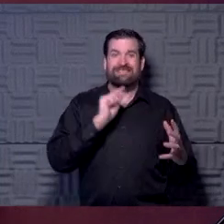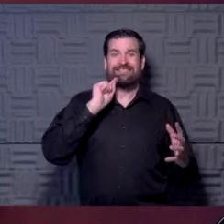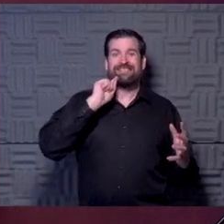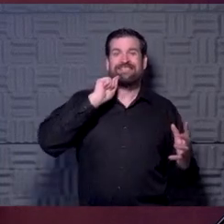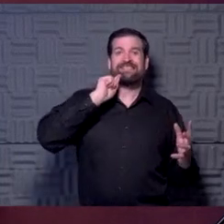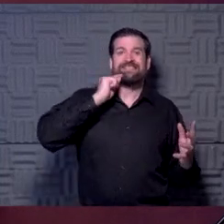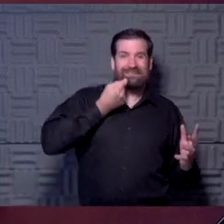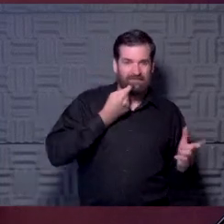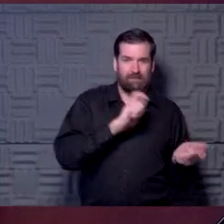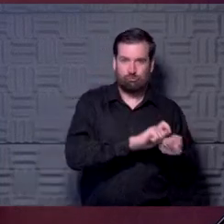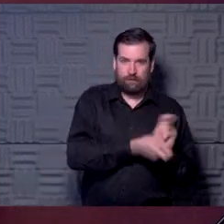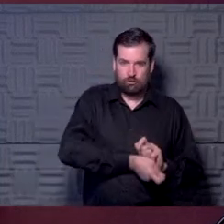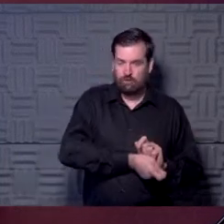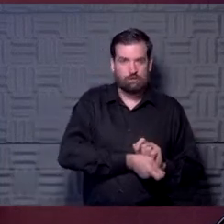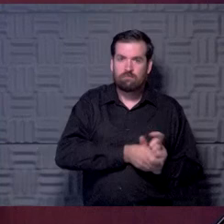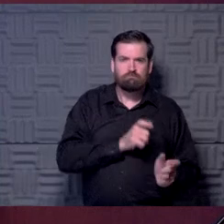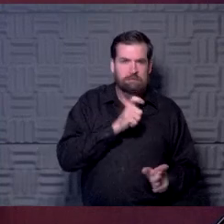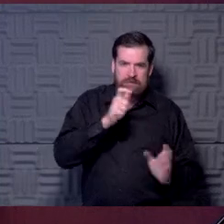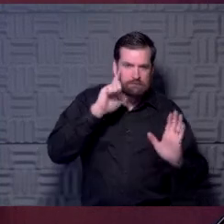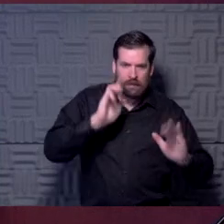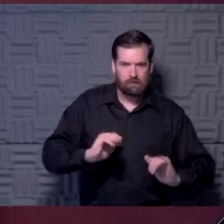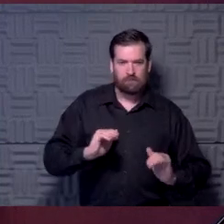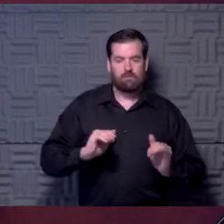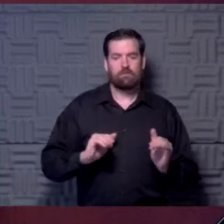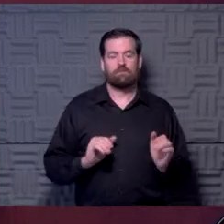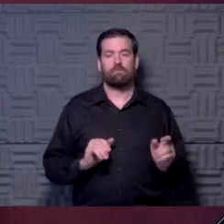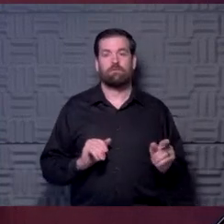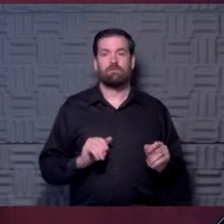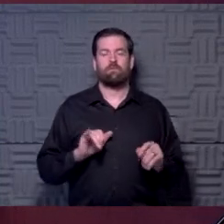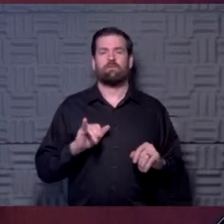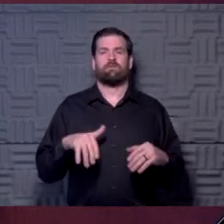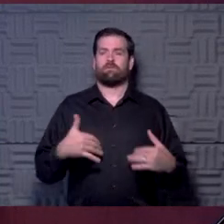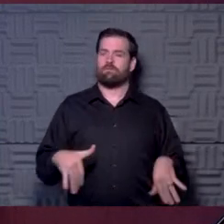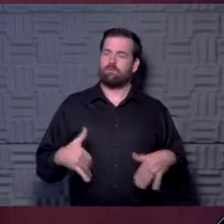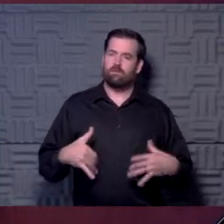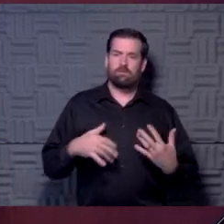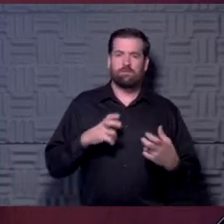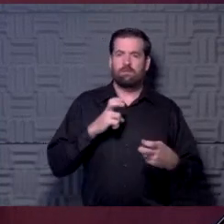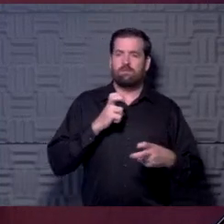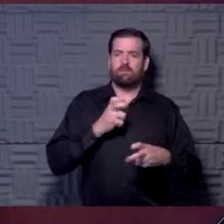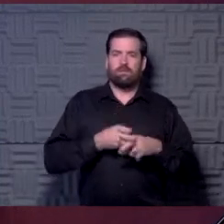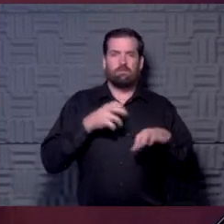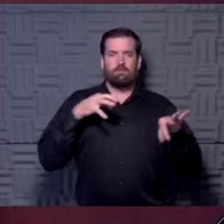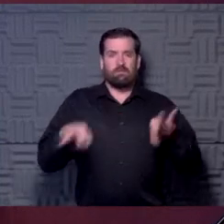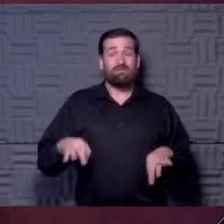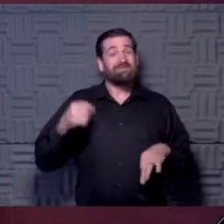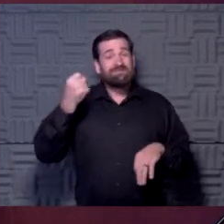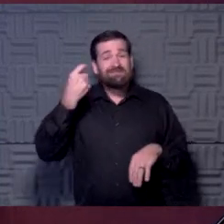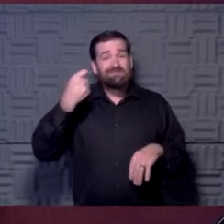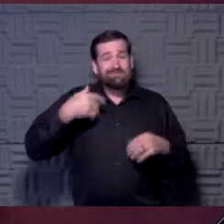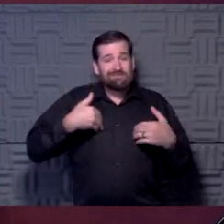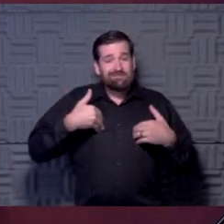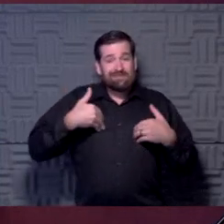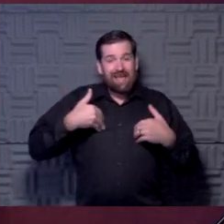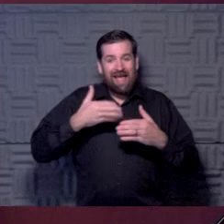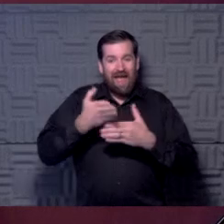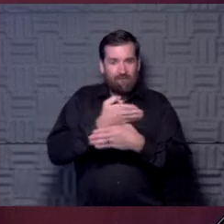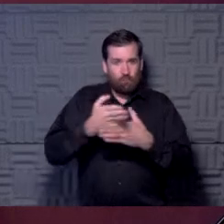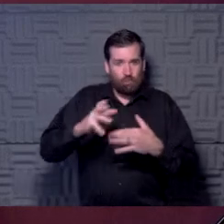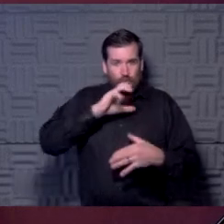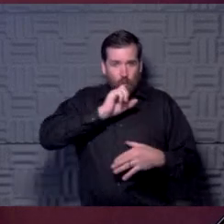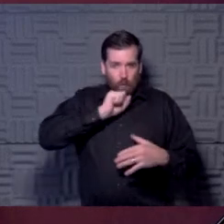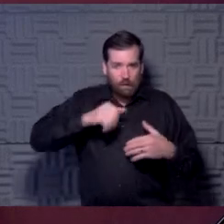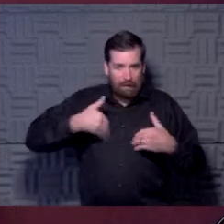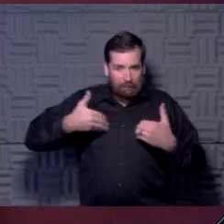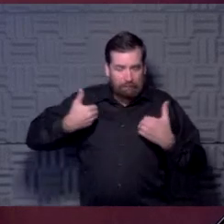changes which they weren't expecting. so that's where that's hard to put into context, although the age group was older than our average athletes. I'm an adult